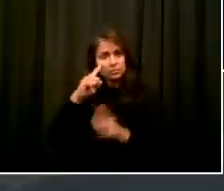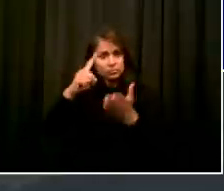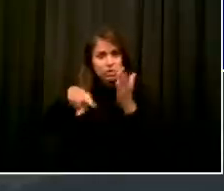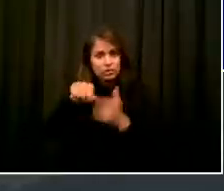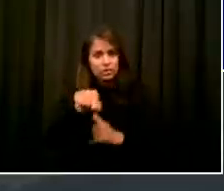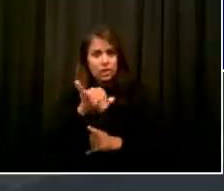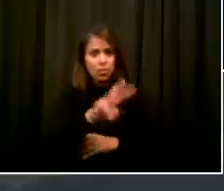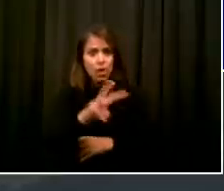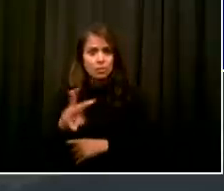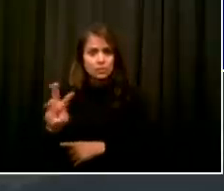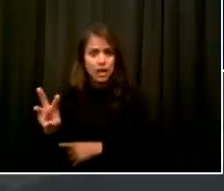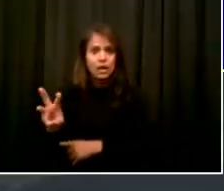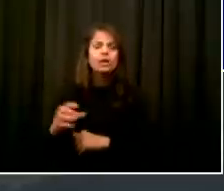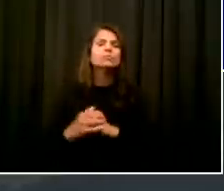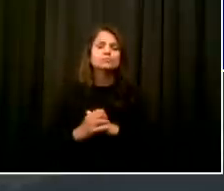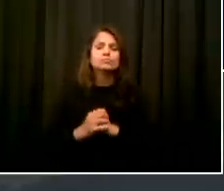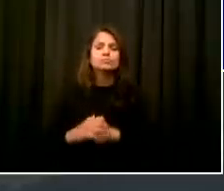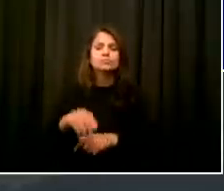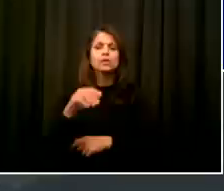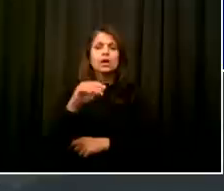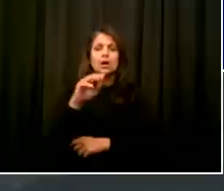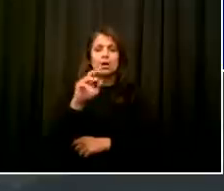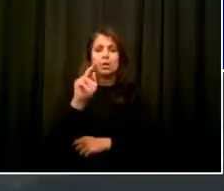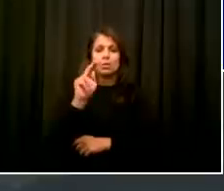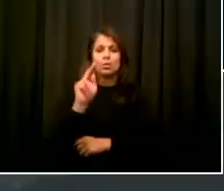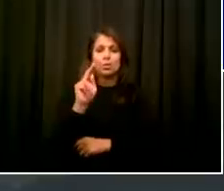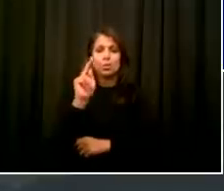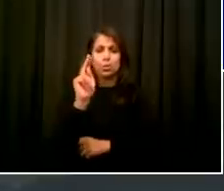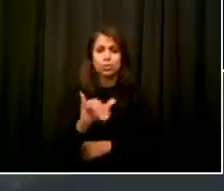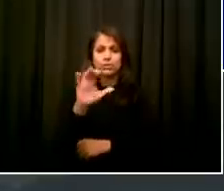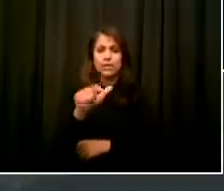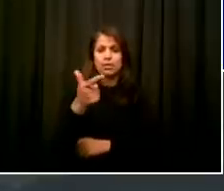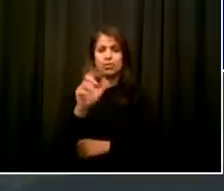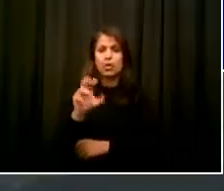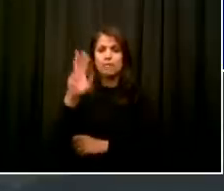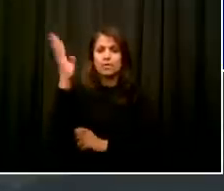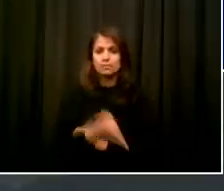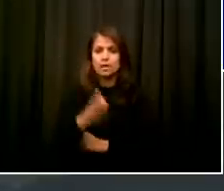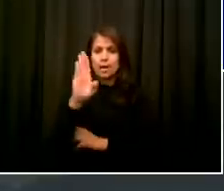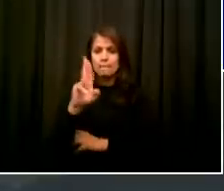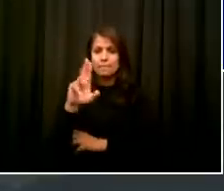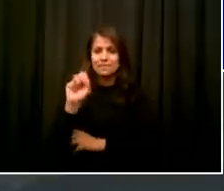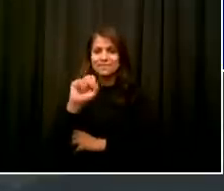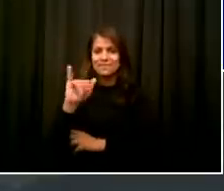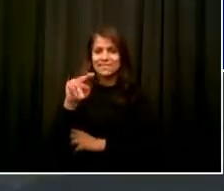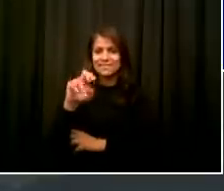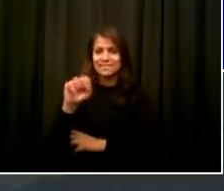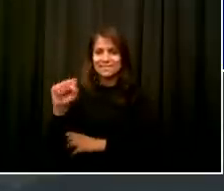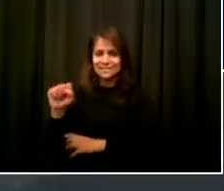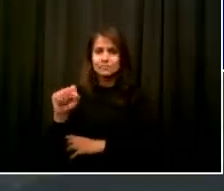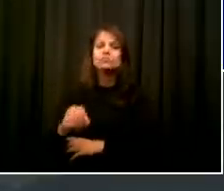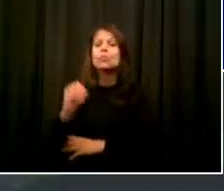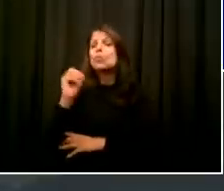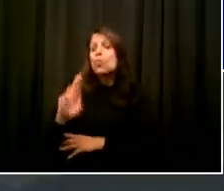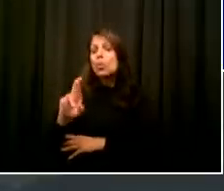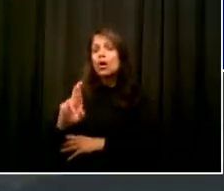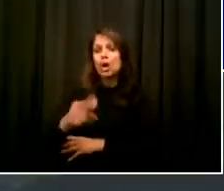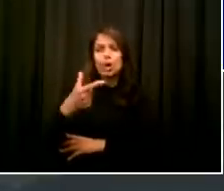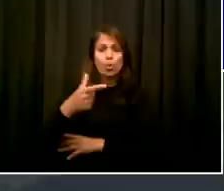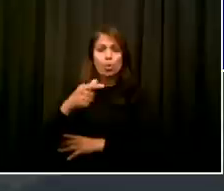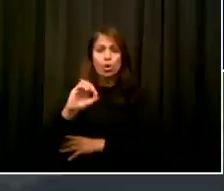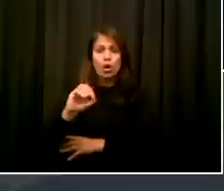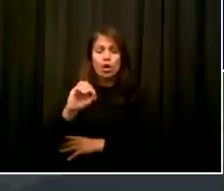nyc.gov forward slash business. Again, today we are launching a new phase two industry specific guides